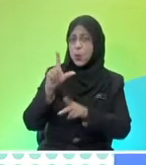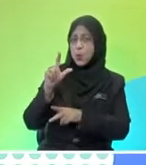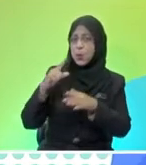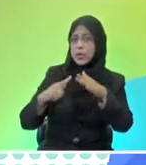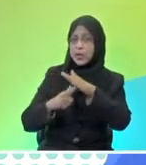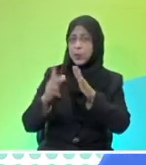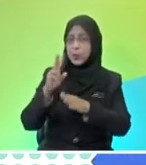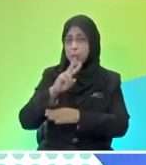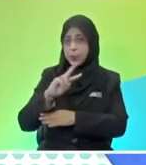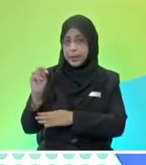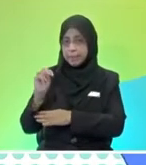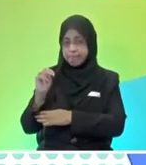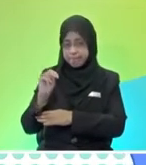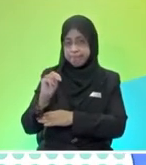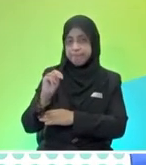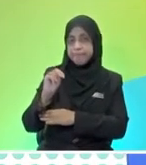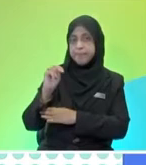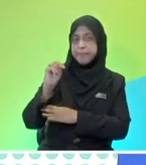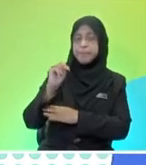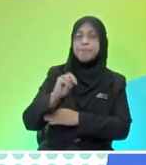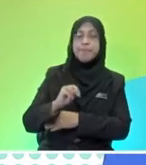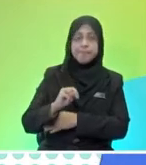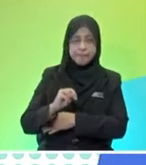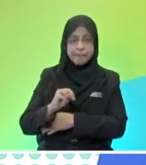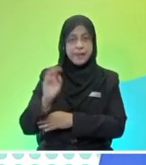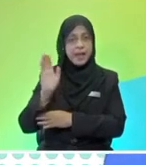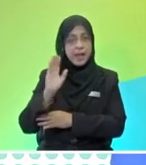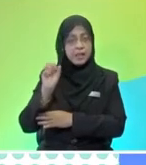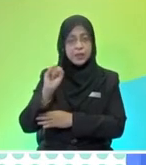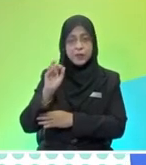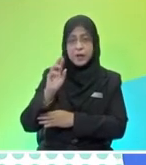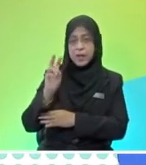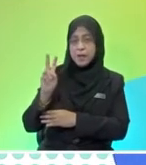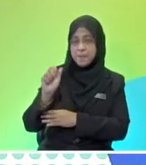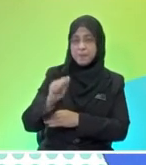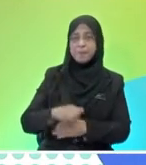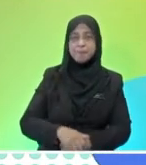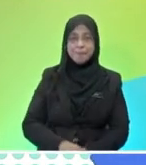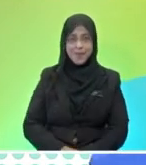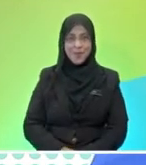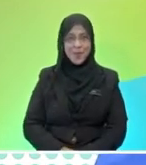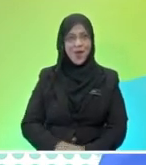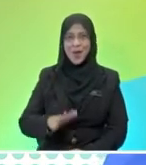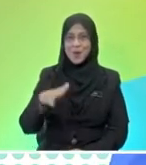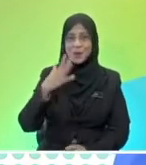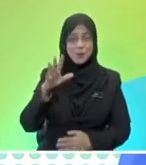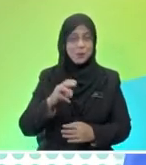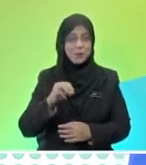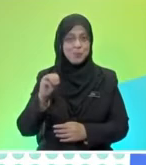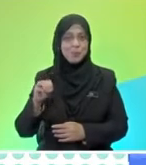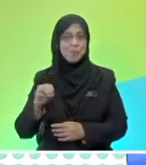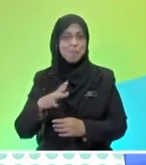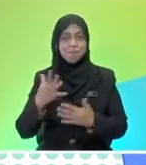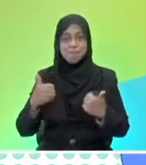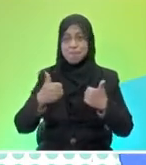Anjali from SK UAJ 12. Hi Shiva. Hi. We can get the energy from our four pupils